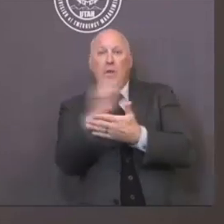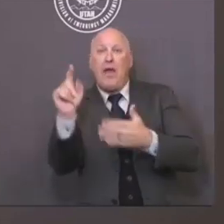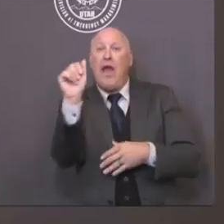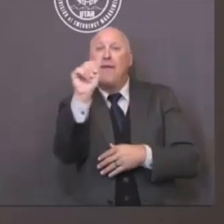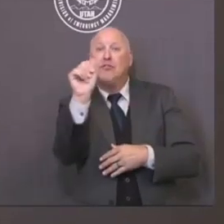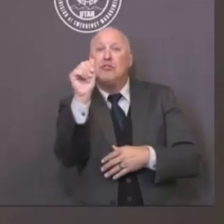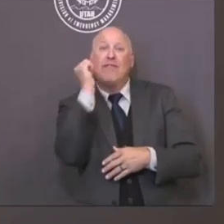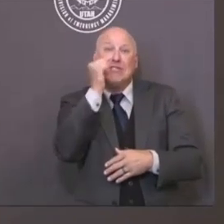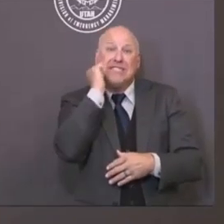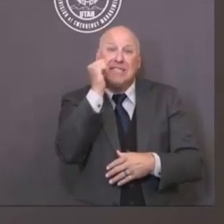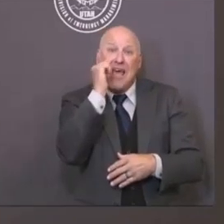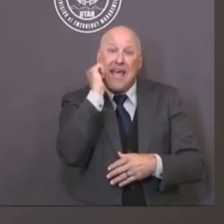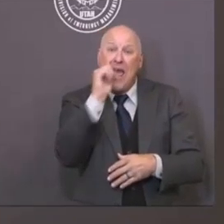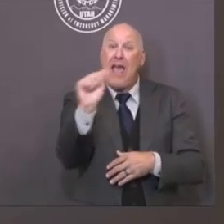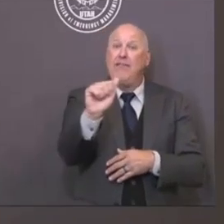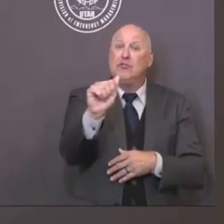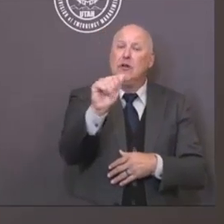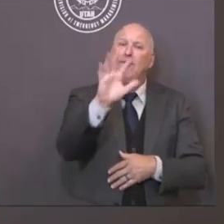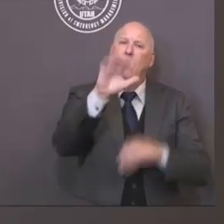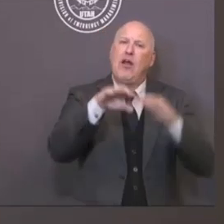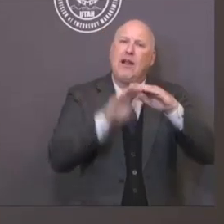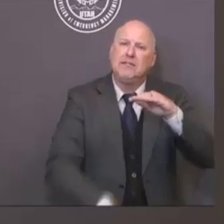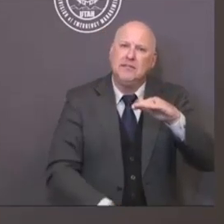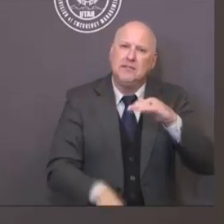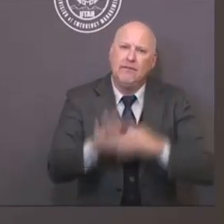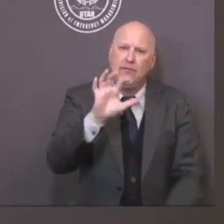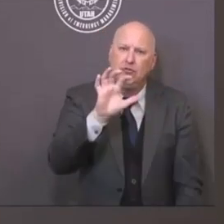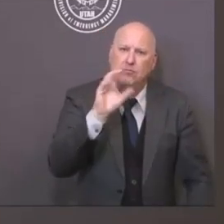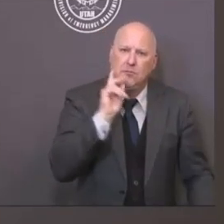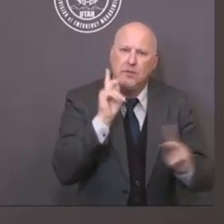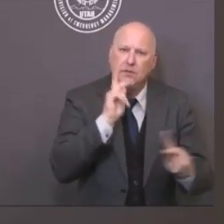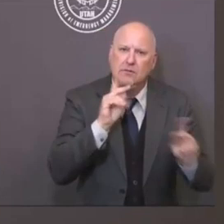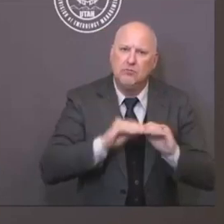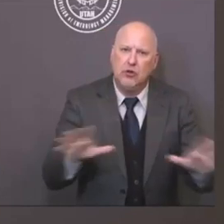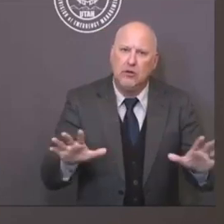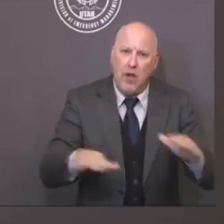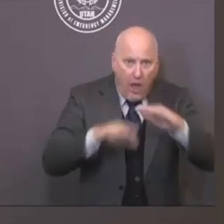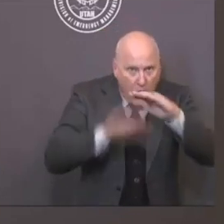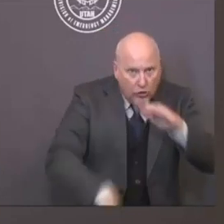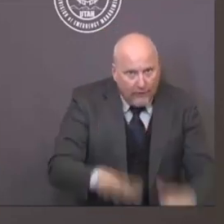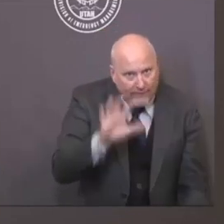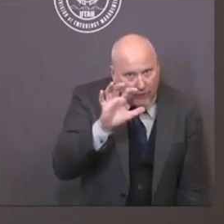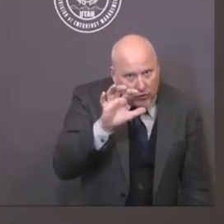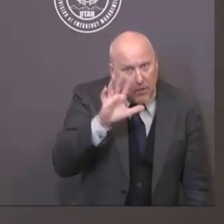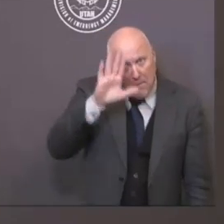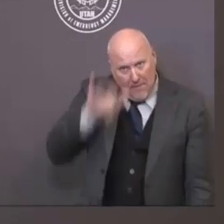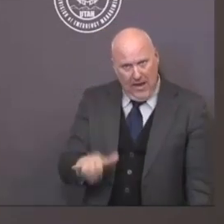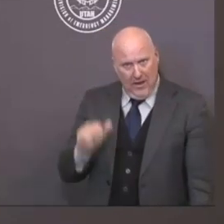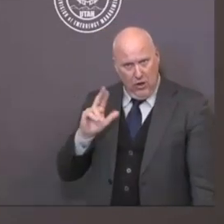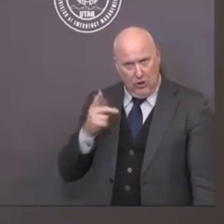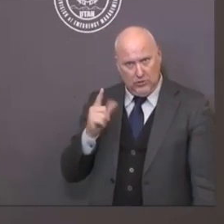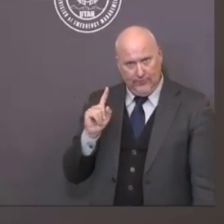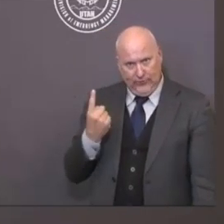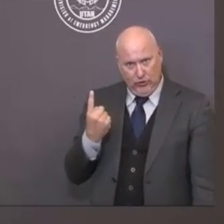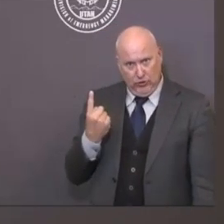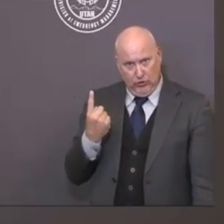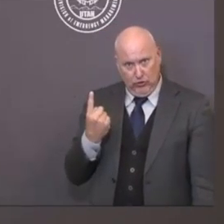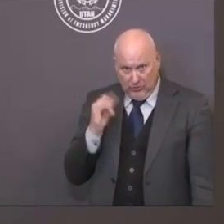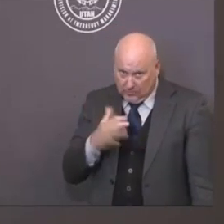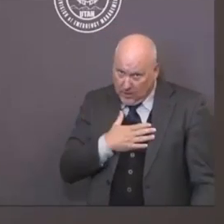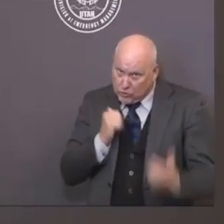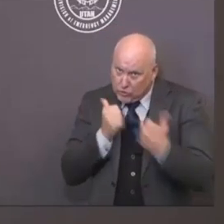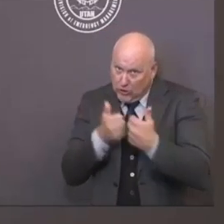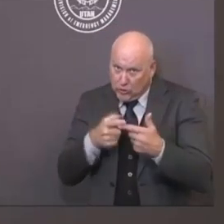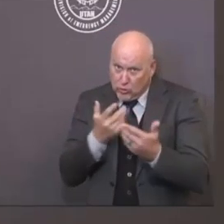school districts will have to report their plans to open up school in the fall here. So